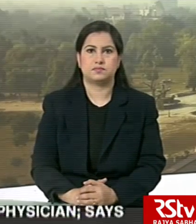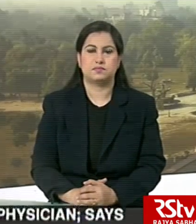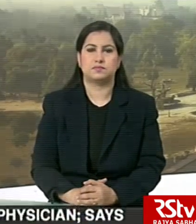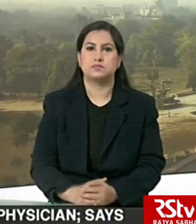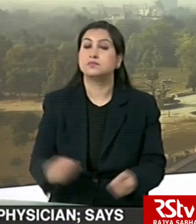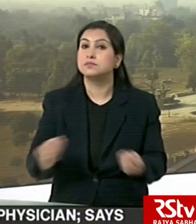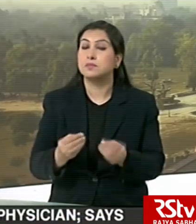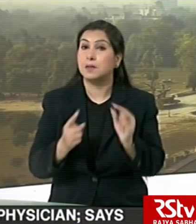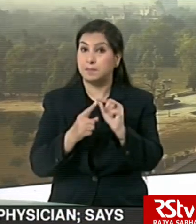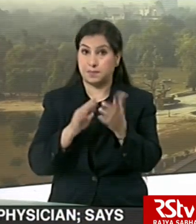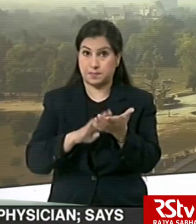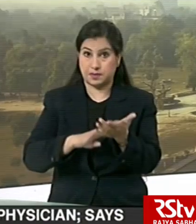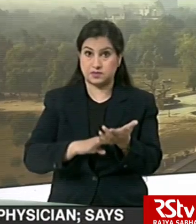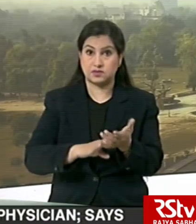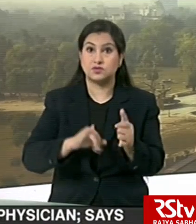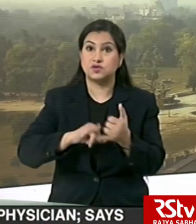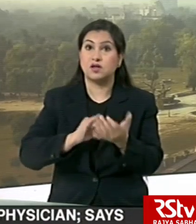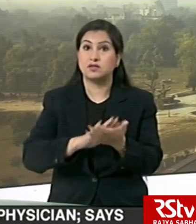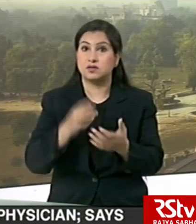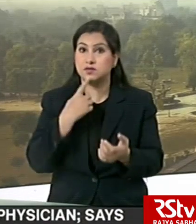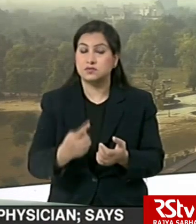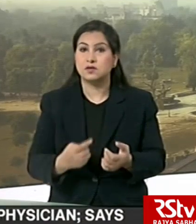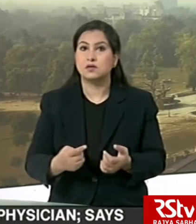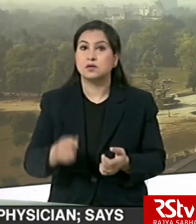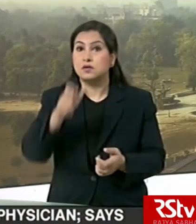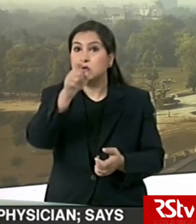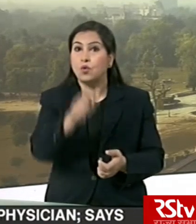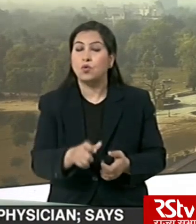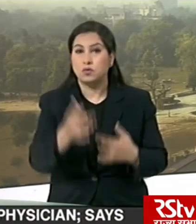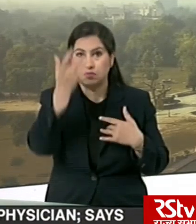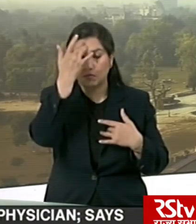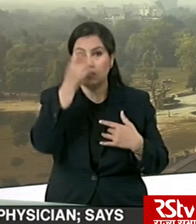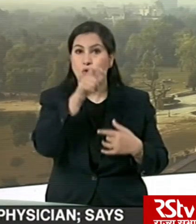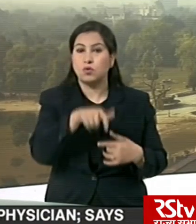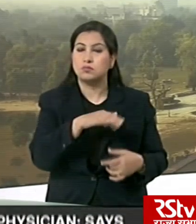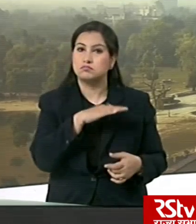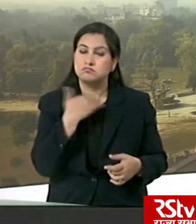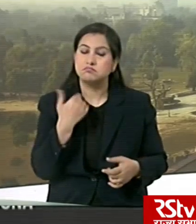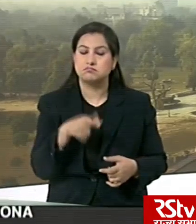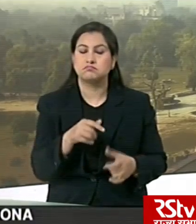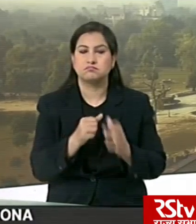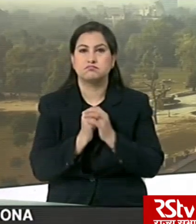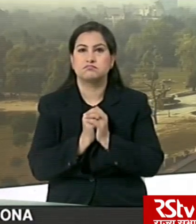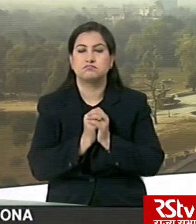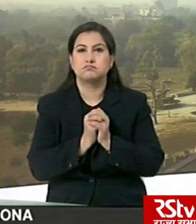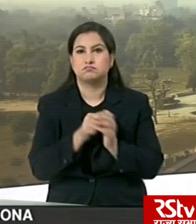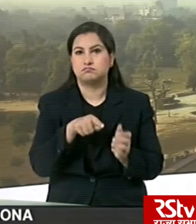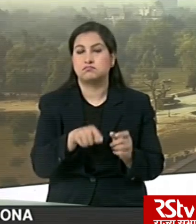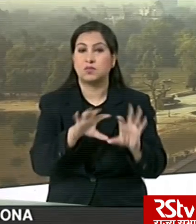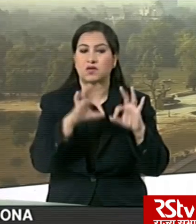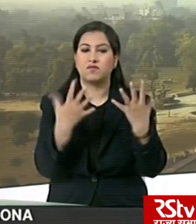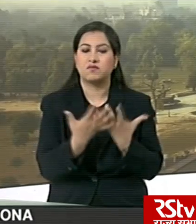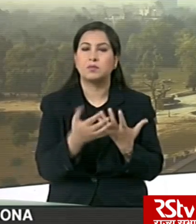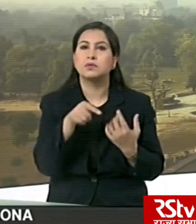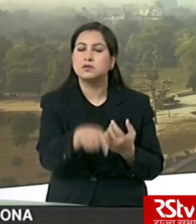Meanwhile, Prime Minister Sheikh Hasina moaned the demise of the physician and declared that the government will take care of the entire family